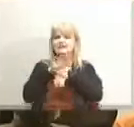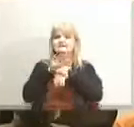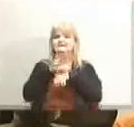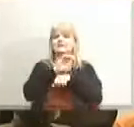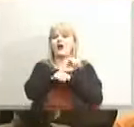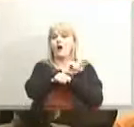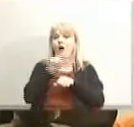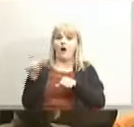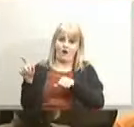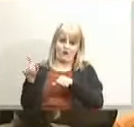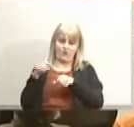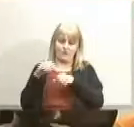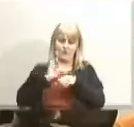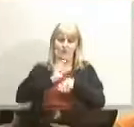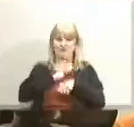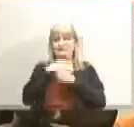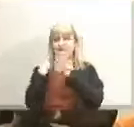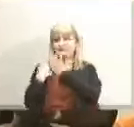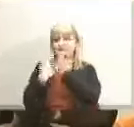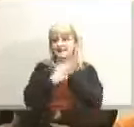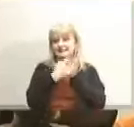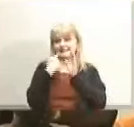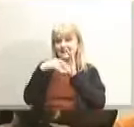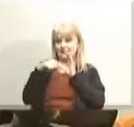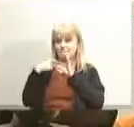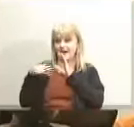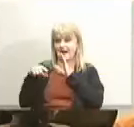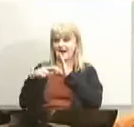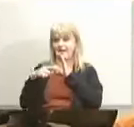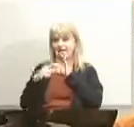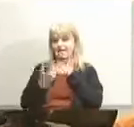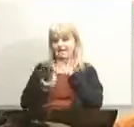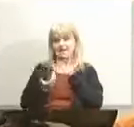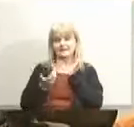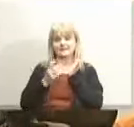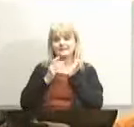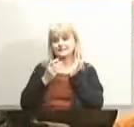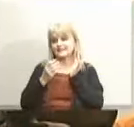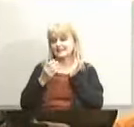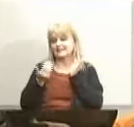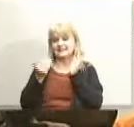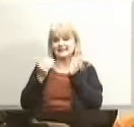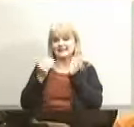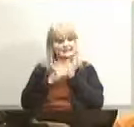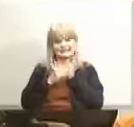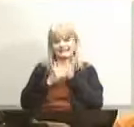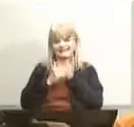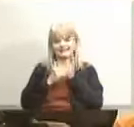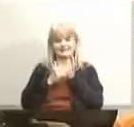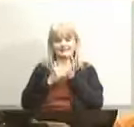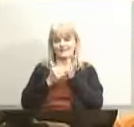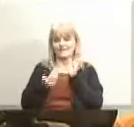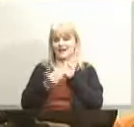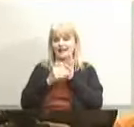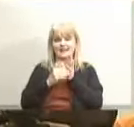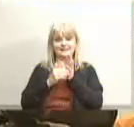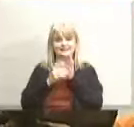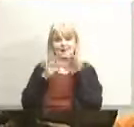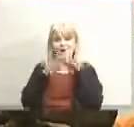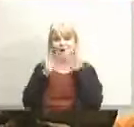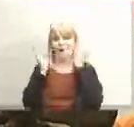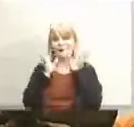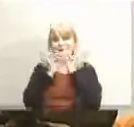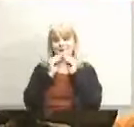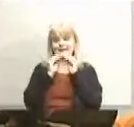to discuss it through email back and forth actually violates in my view and possibly frank and chime in on this would violate the open meetings